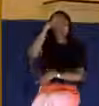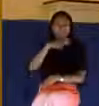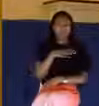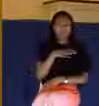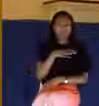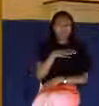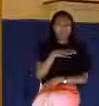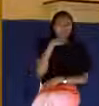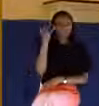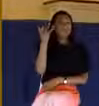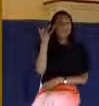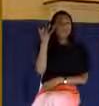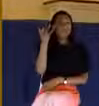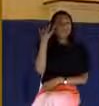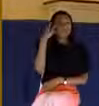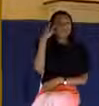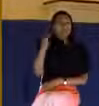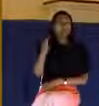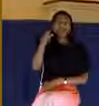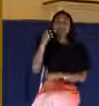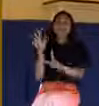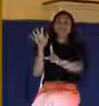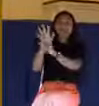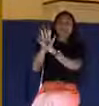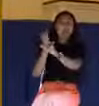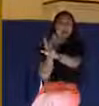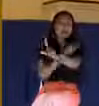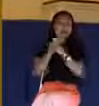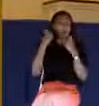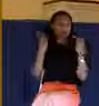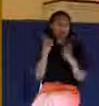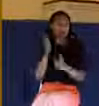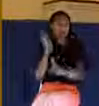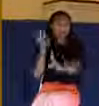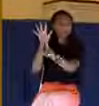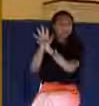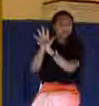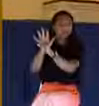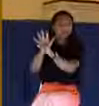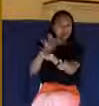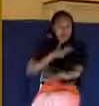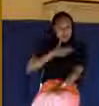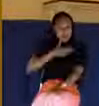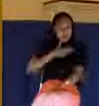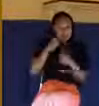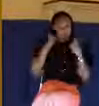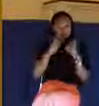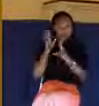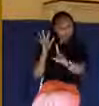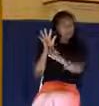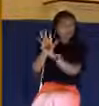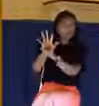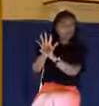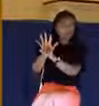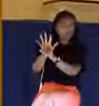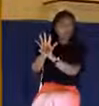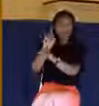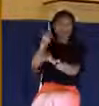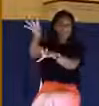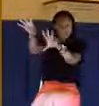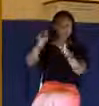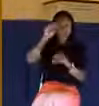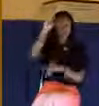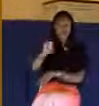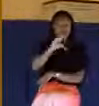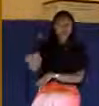why did he do that? Well, because he was bearing your sins. He was bearing my sins. And he would not come down from the cross because